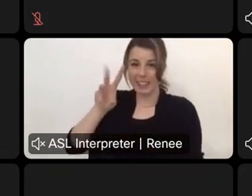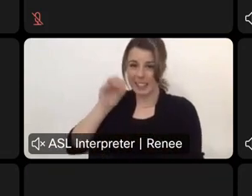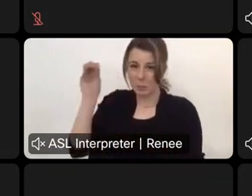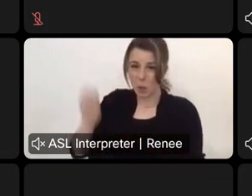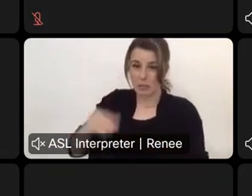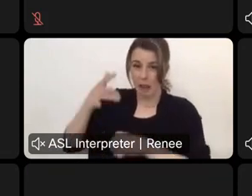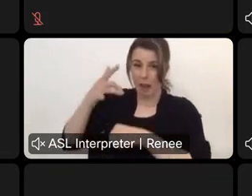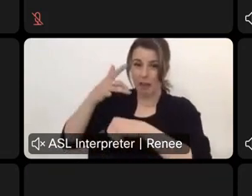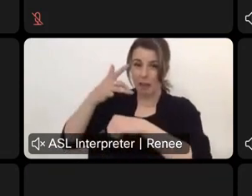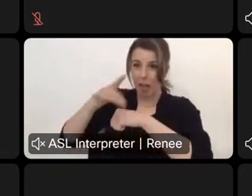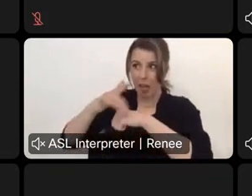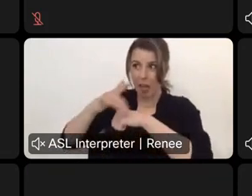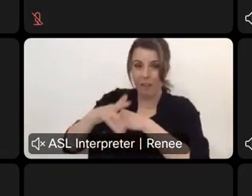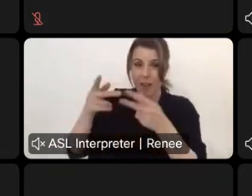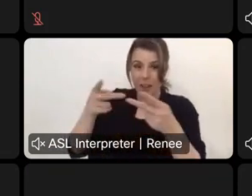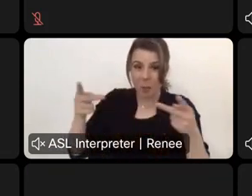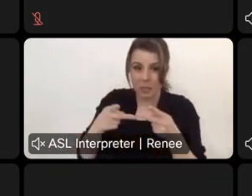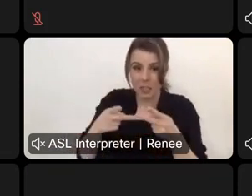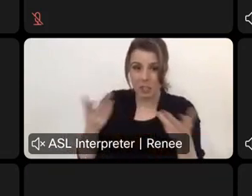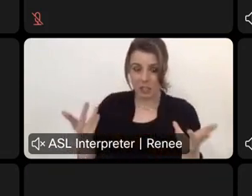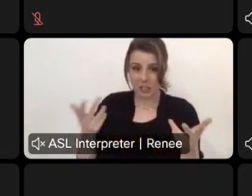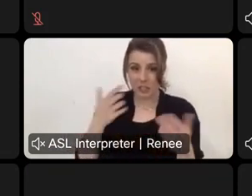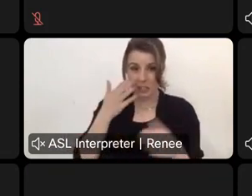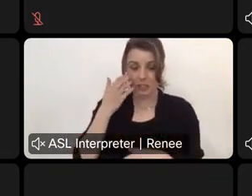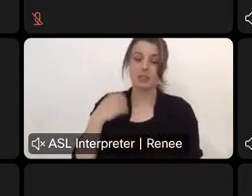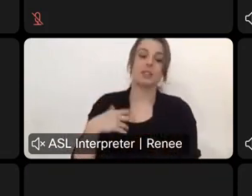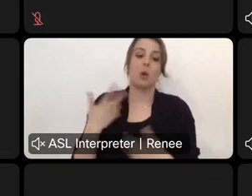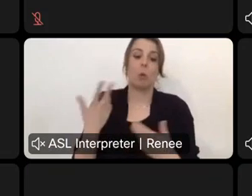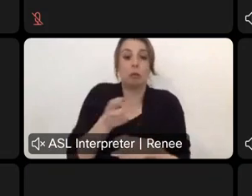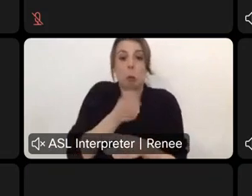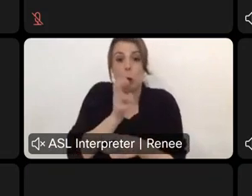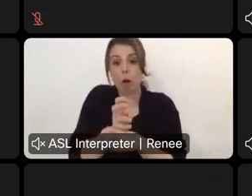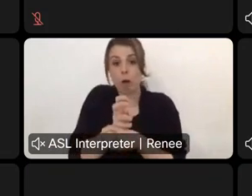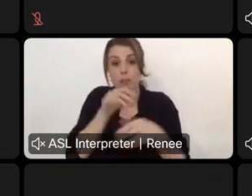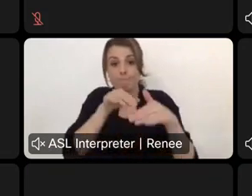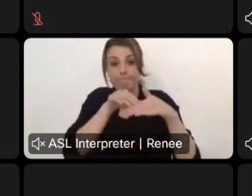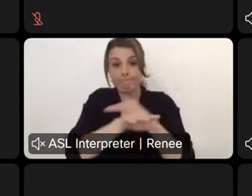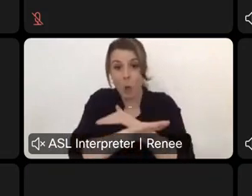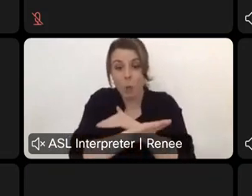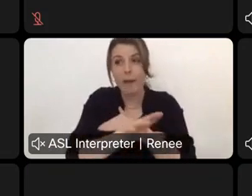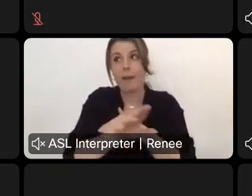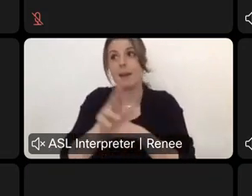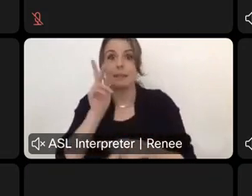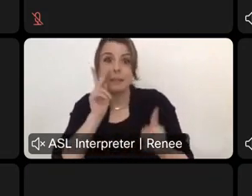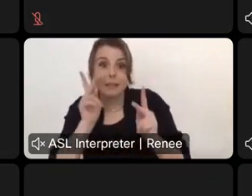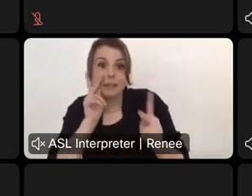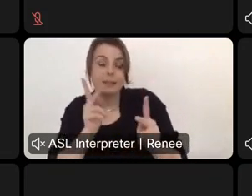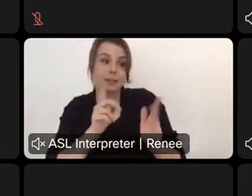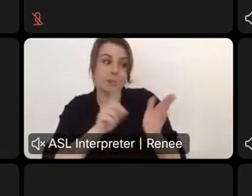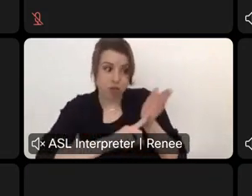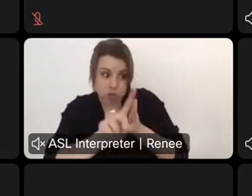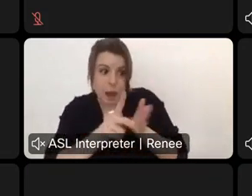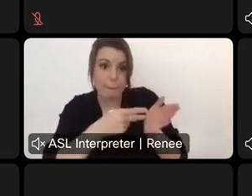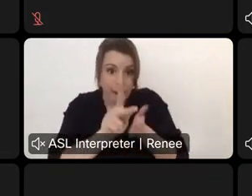so it's hard for us to be able to, to go and spend time, um, with payment and compliance and visitor